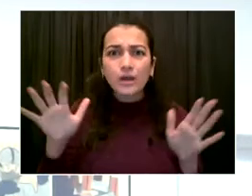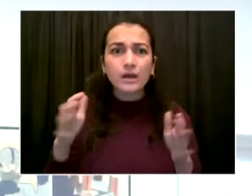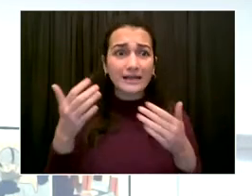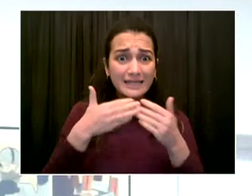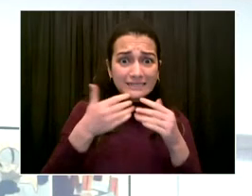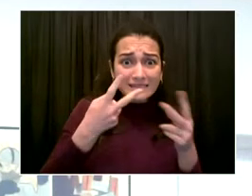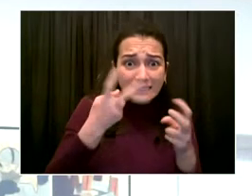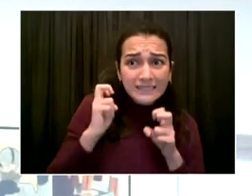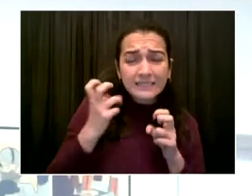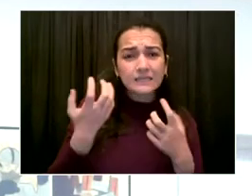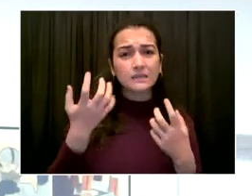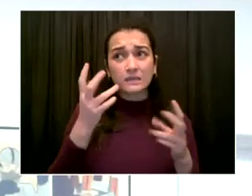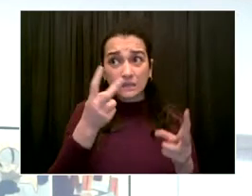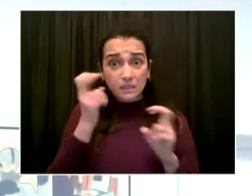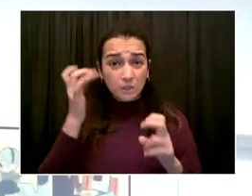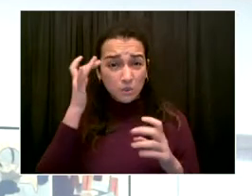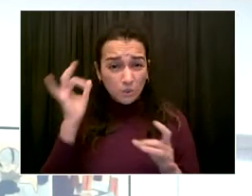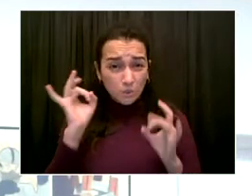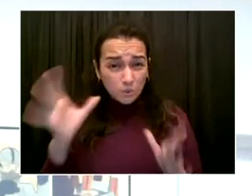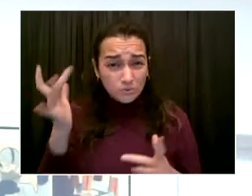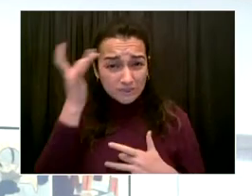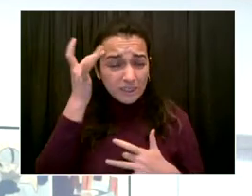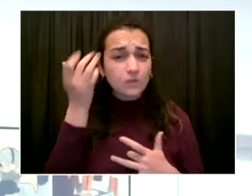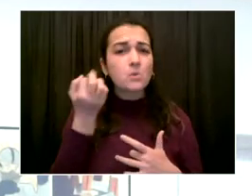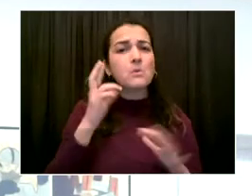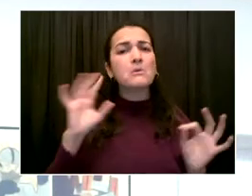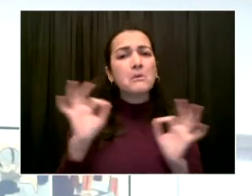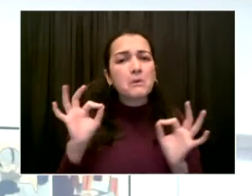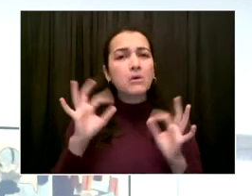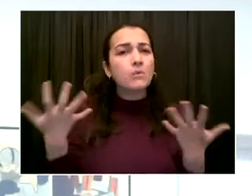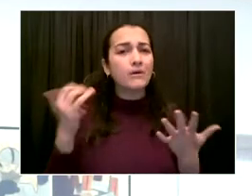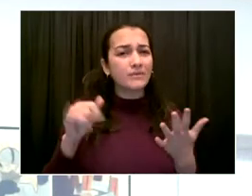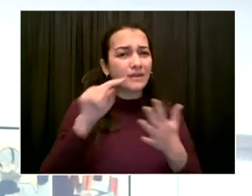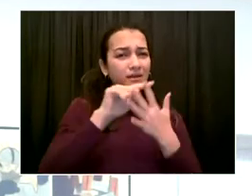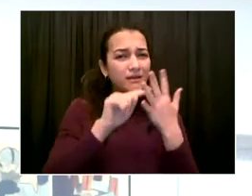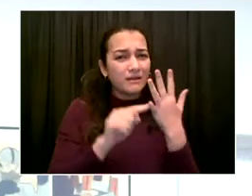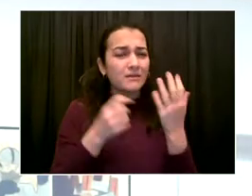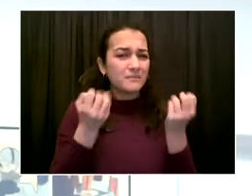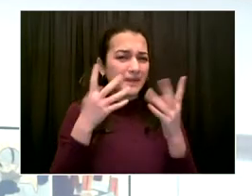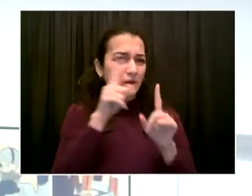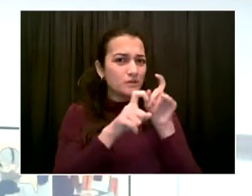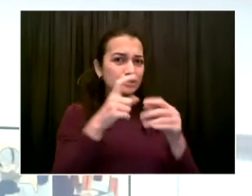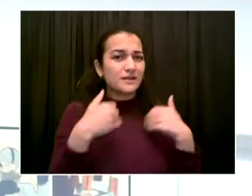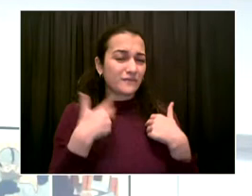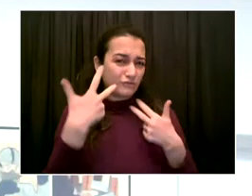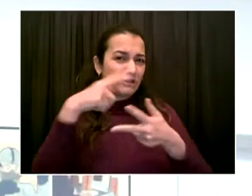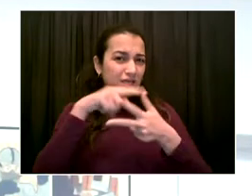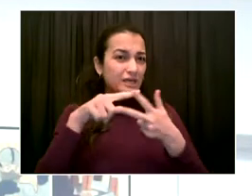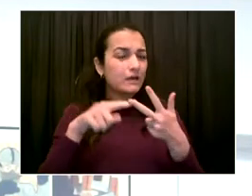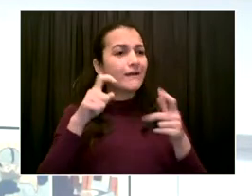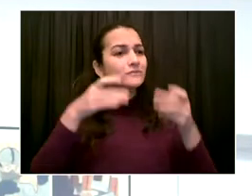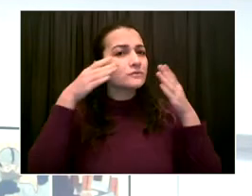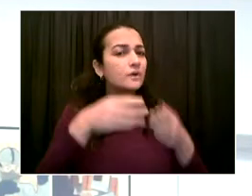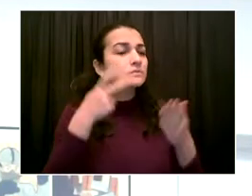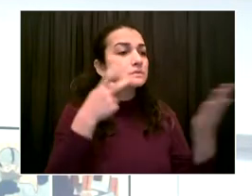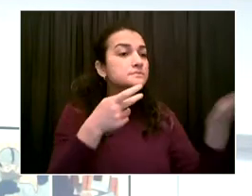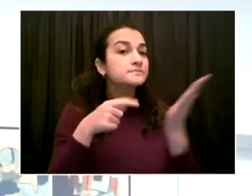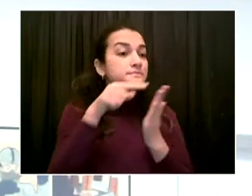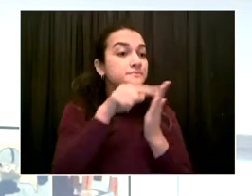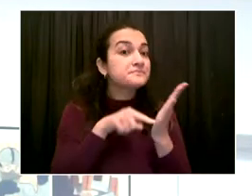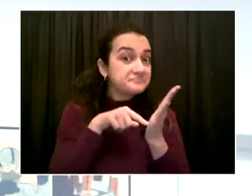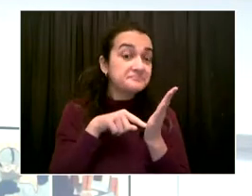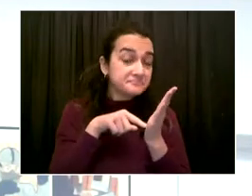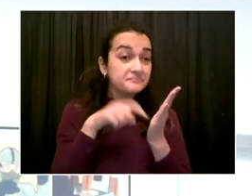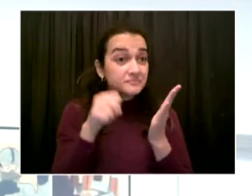And that's where our guidance around vaccination, masking and testing comes in. So we're in a good place with respect to